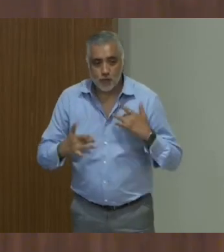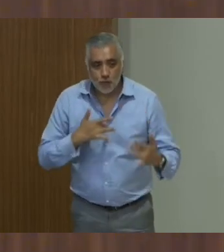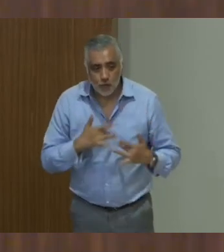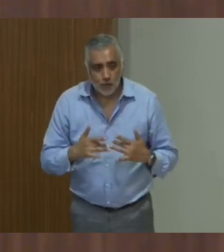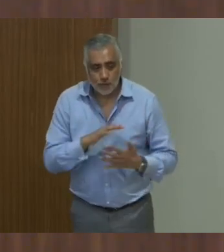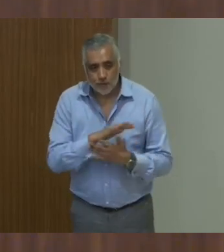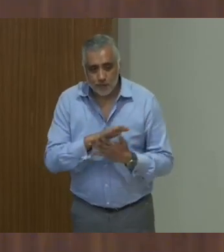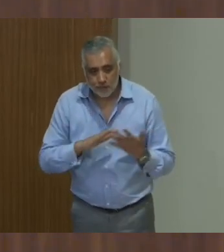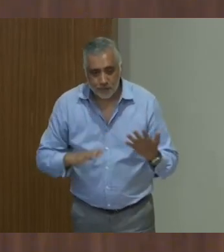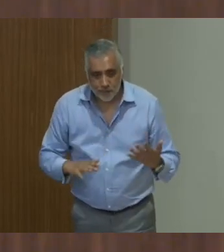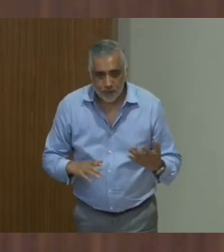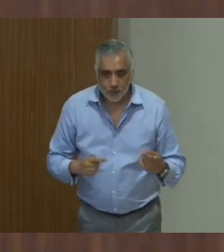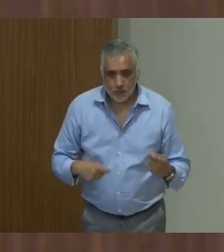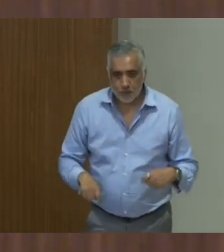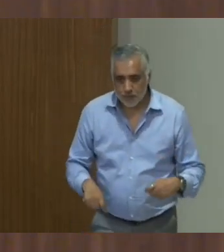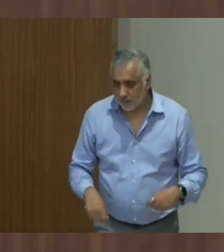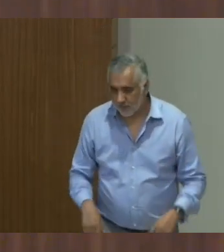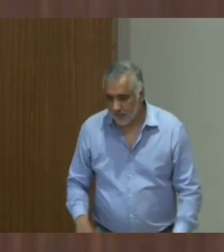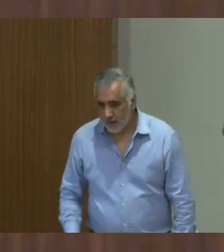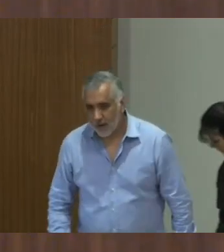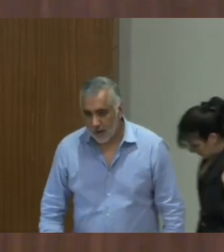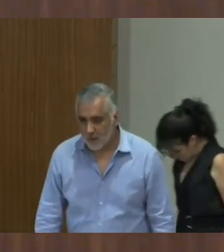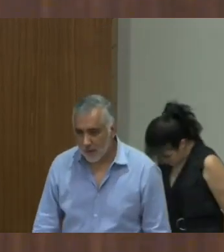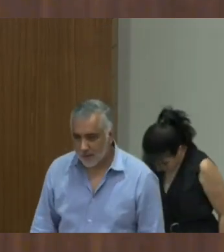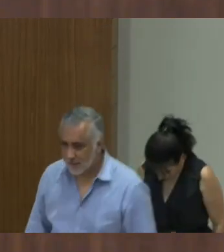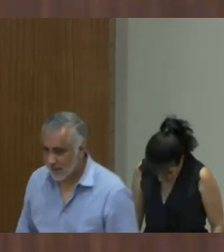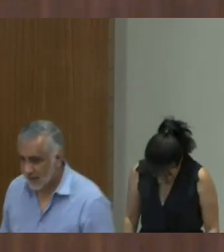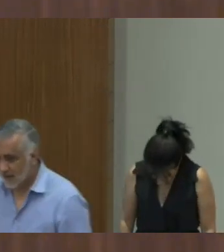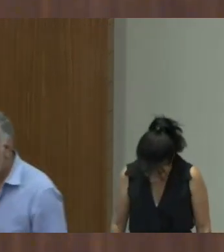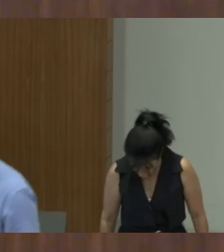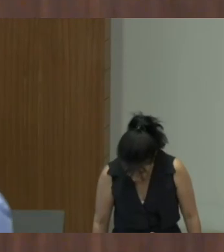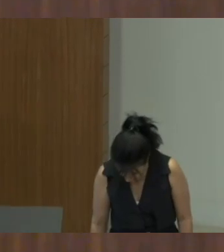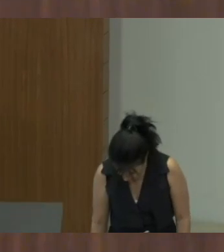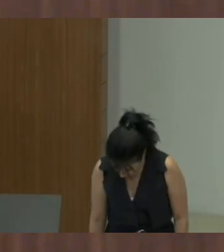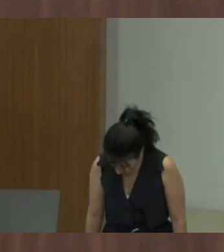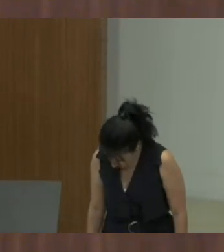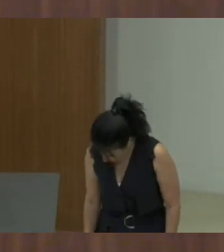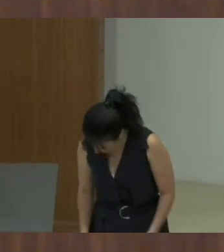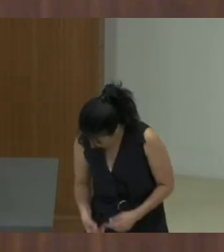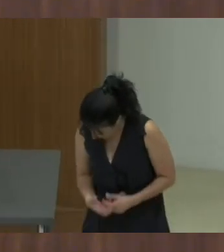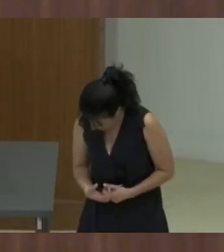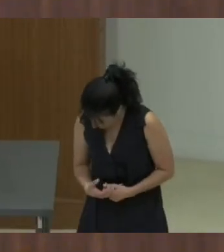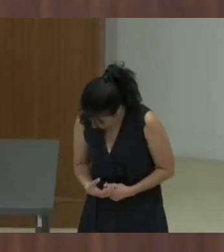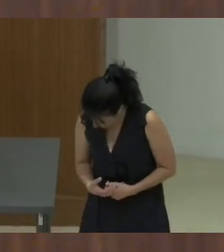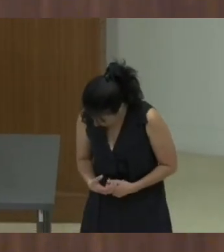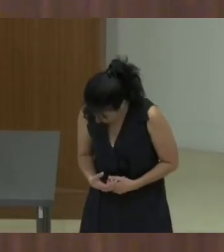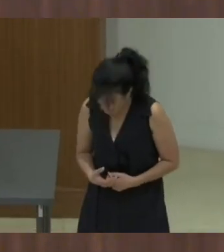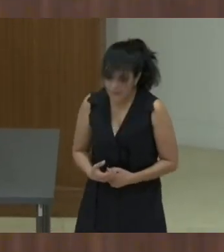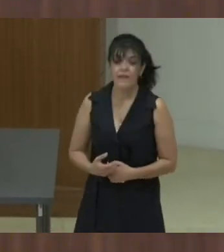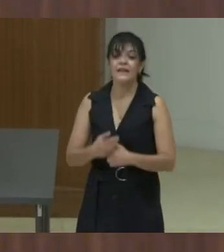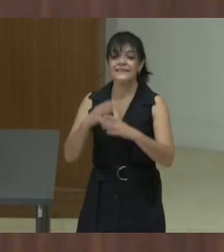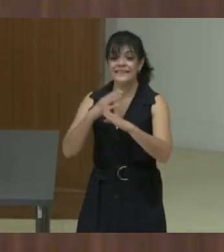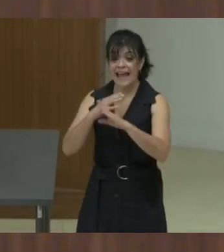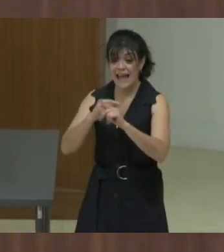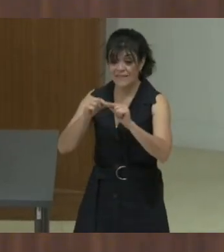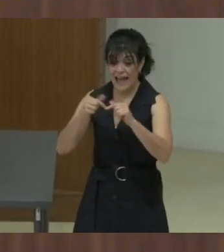provisions. While the safety guidelines highlighted infrastructural requirements, they also gave emphasis on good and safe